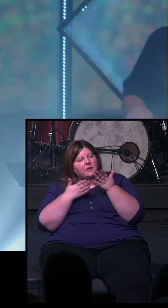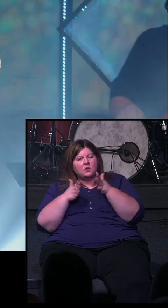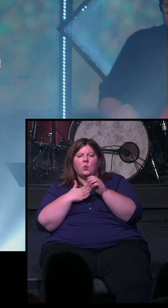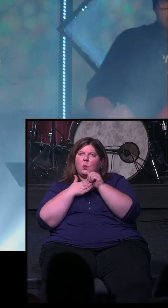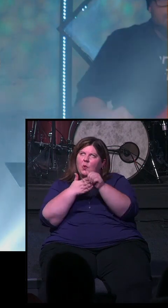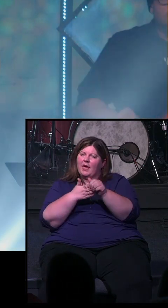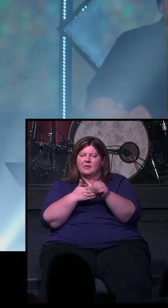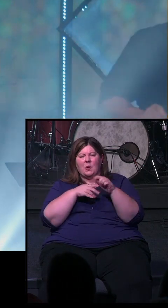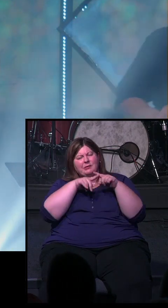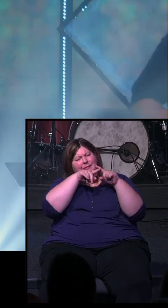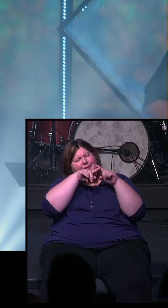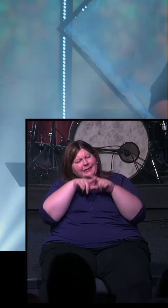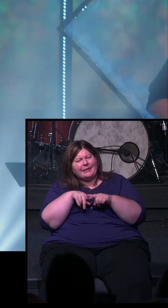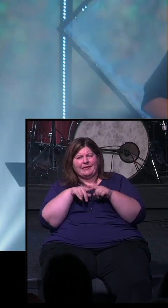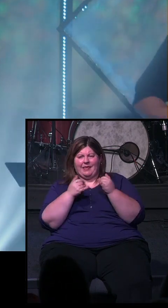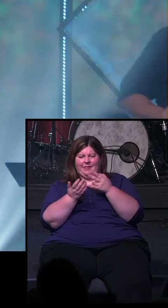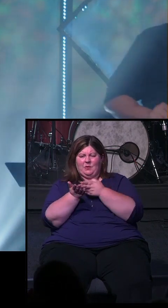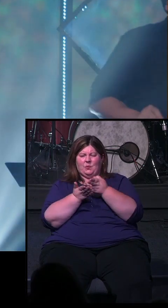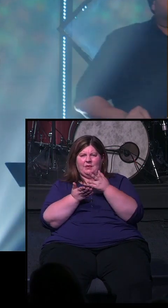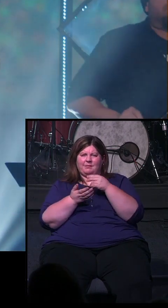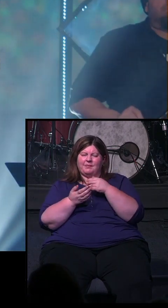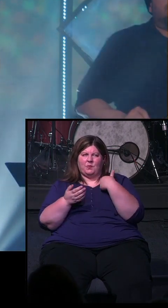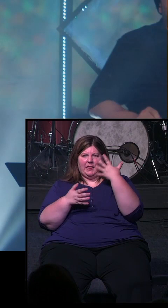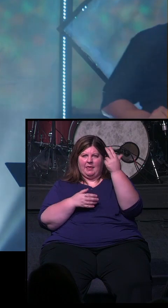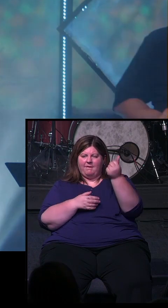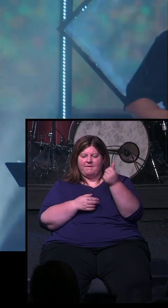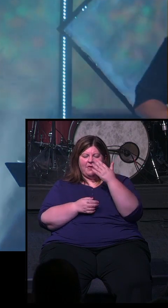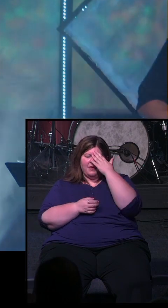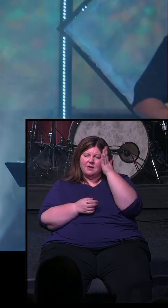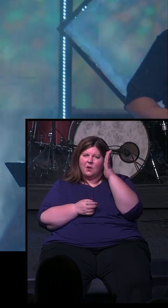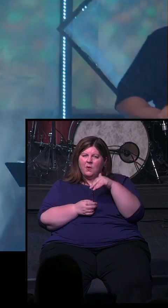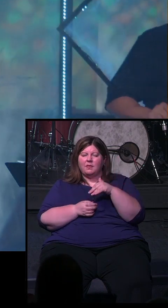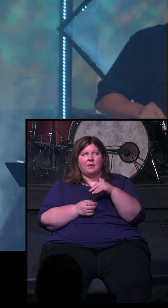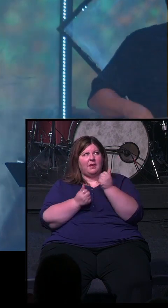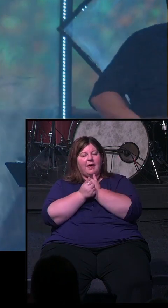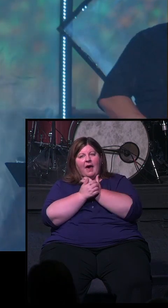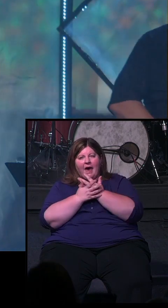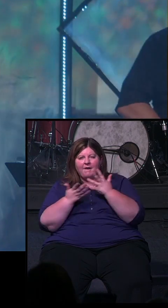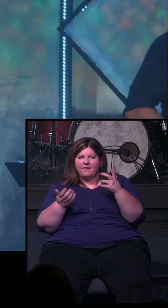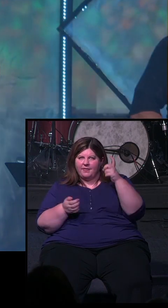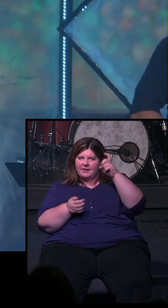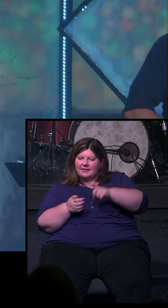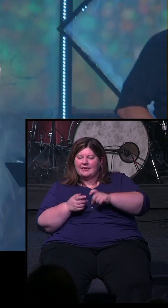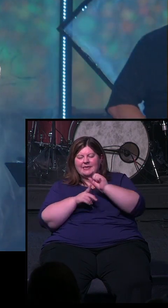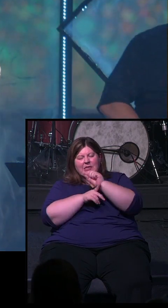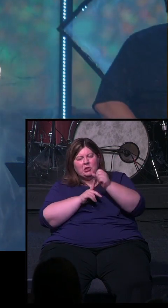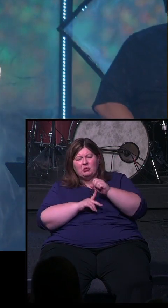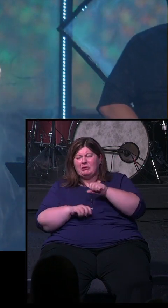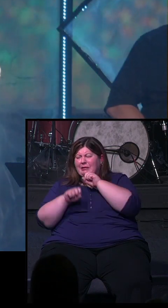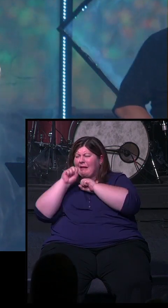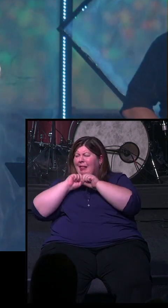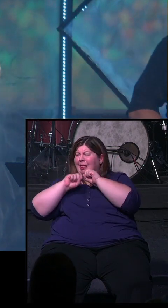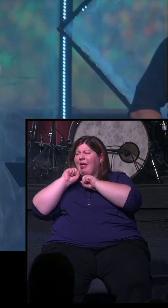cling to that truth this week as we leave this place, just knowing that everything that you need, any situation you face, he's